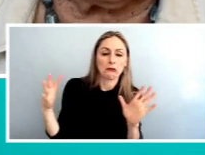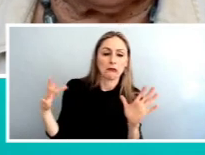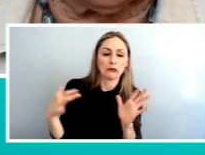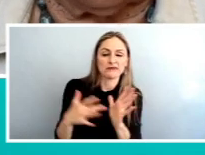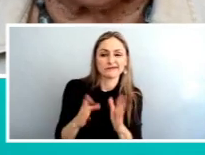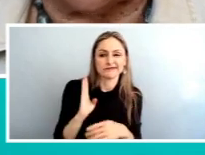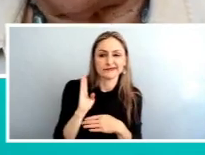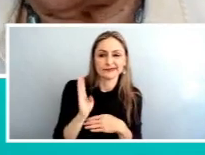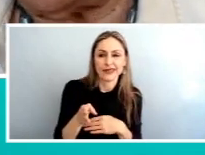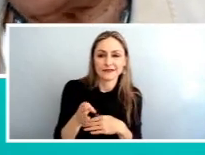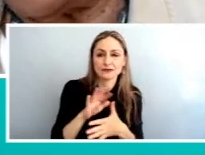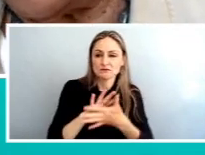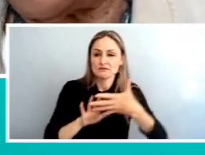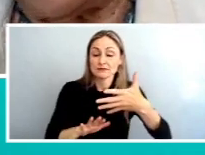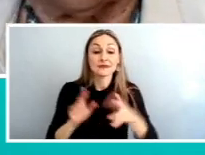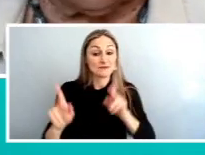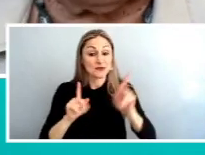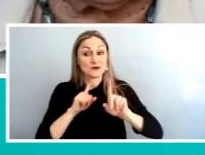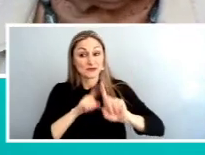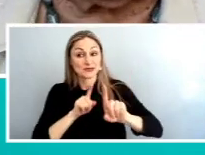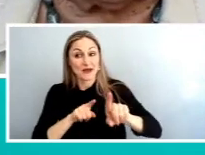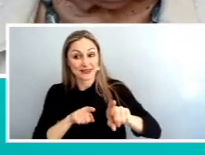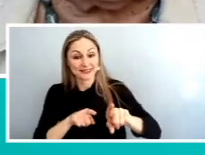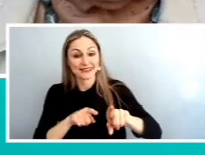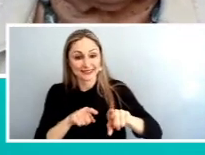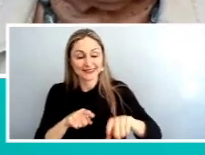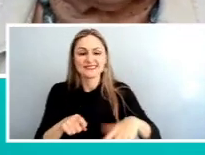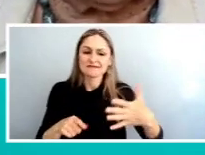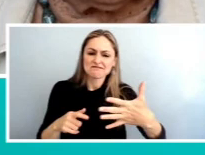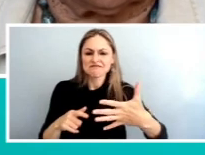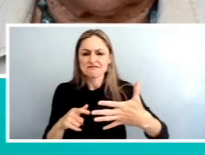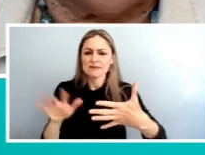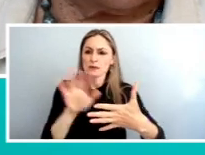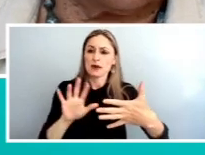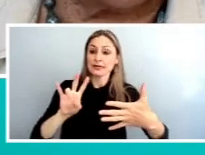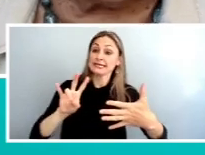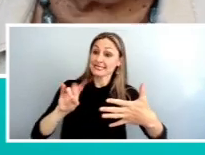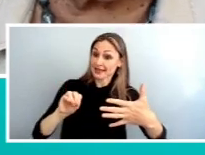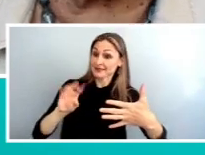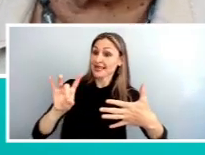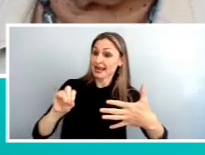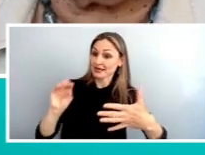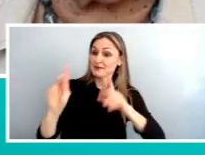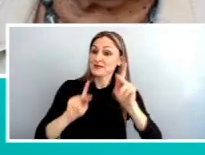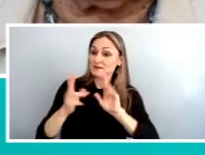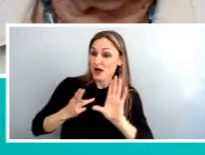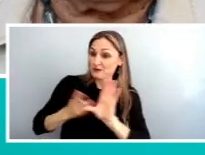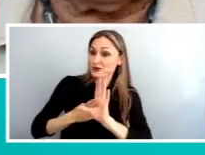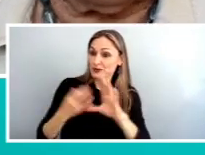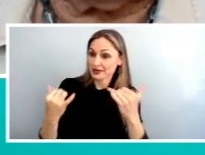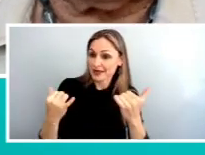People are responding. We have between 70 and 80 people in the session. So let's, um,